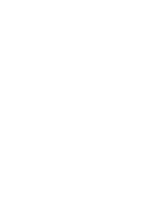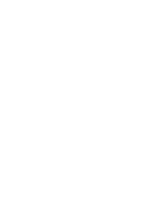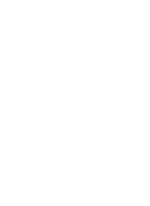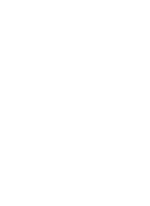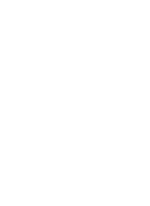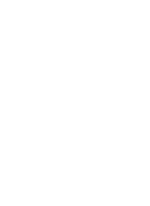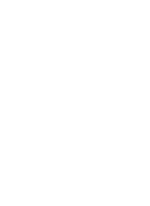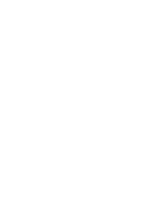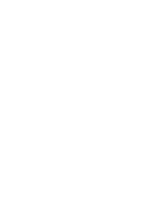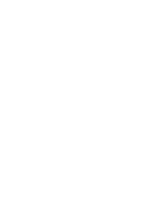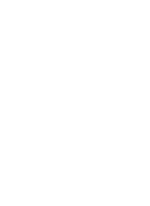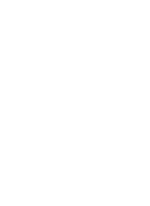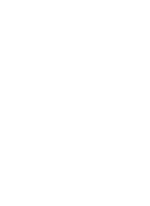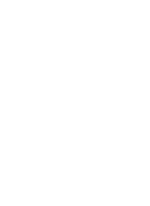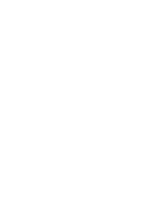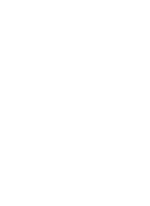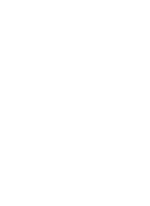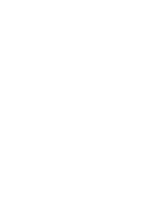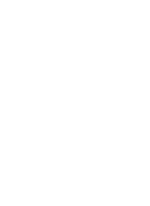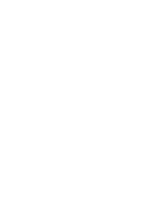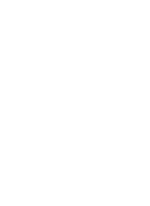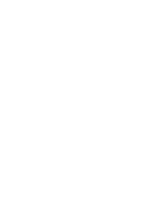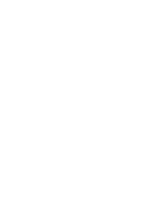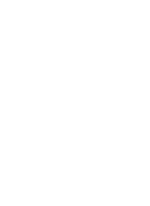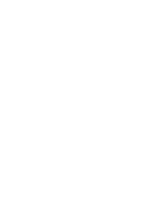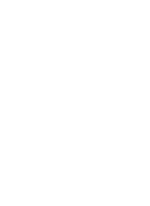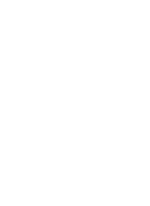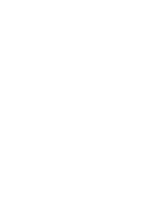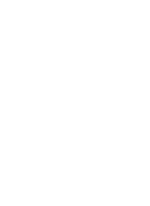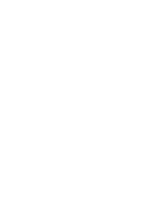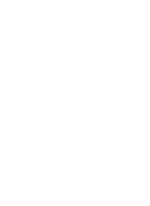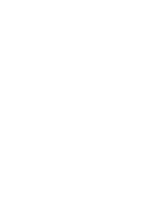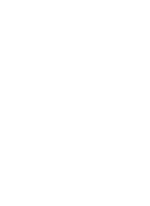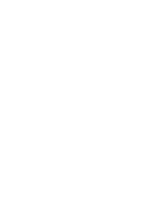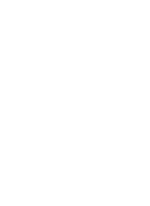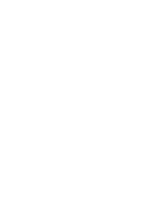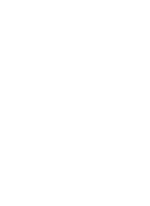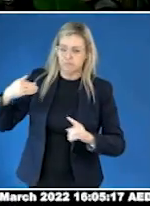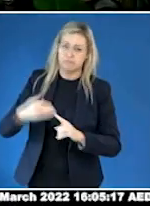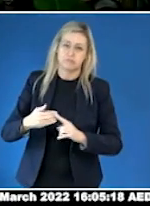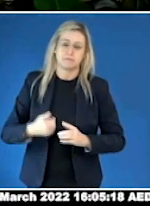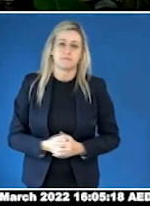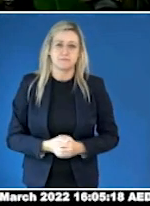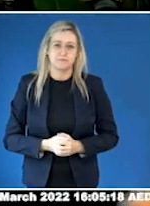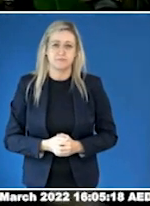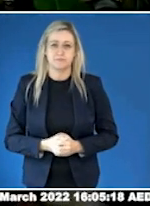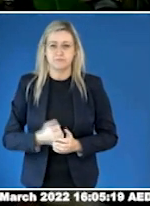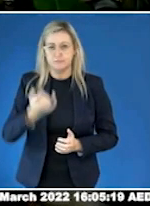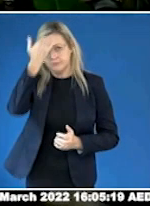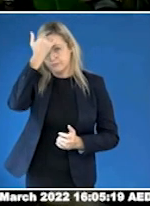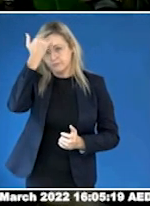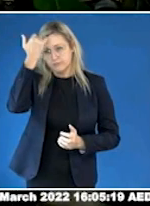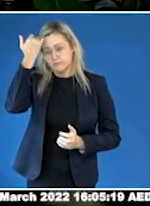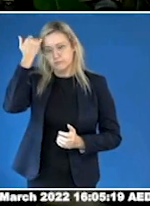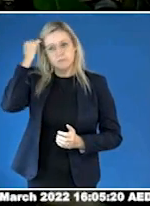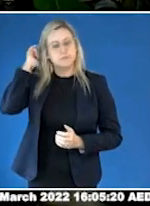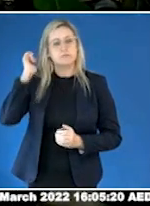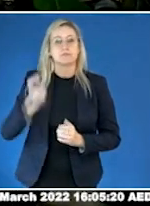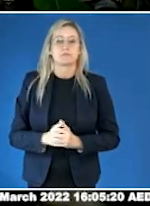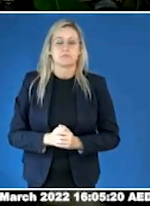mean about the overwhelming consistent message that is coming across from our community. Thank I'm going to finish up now